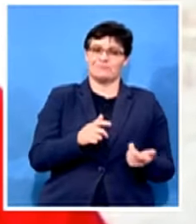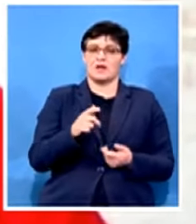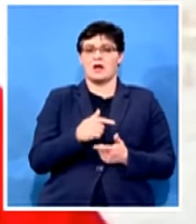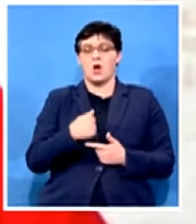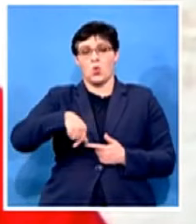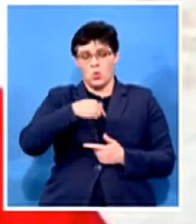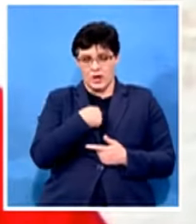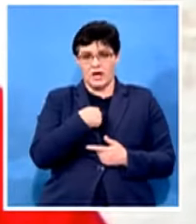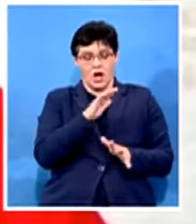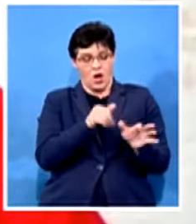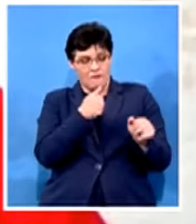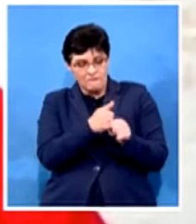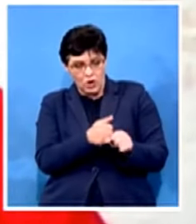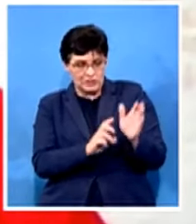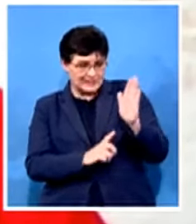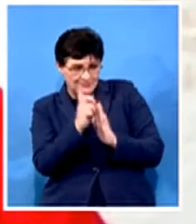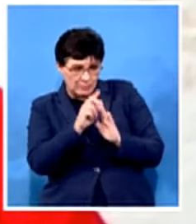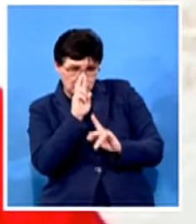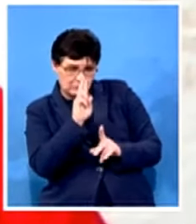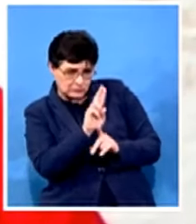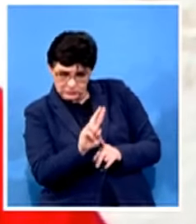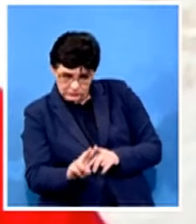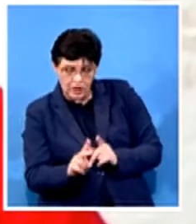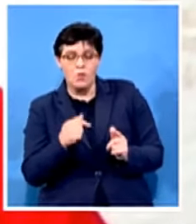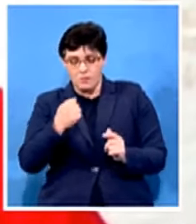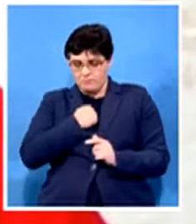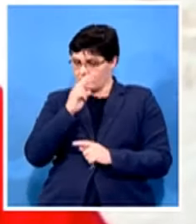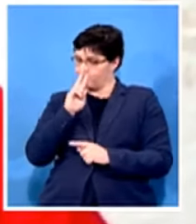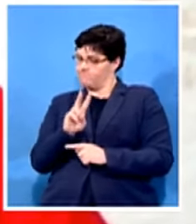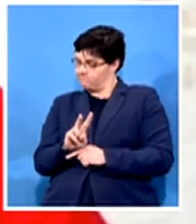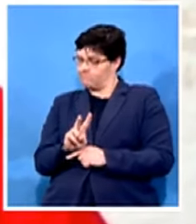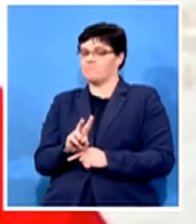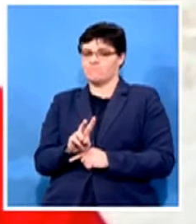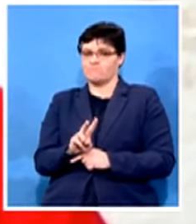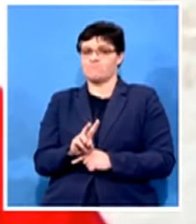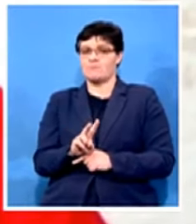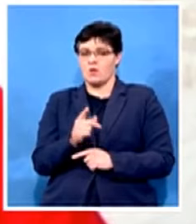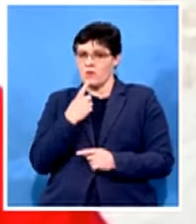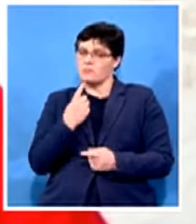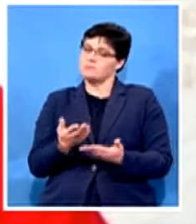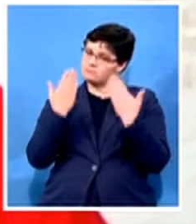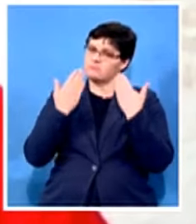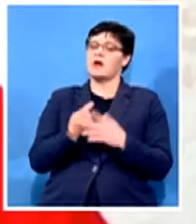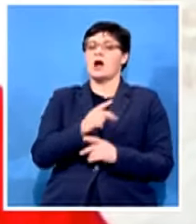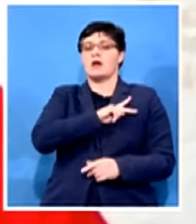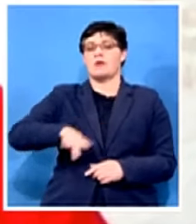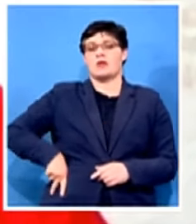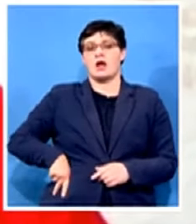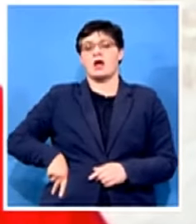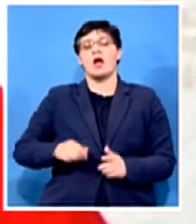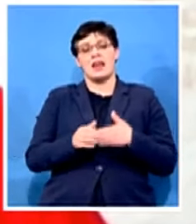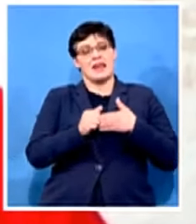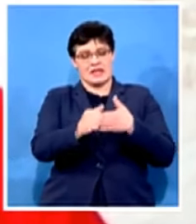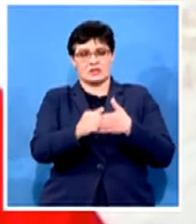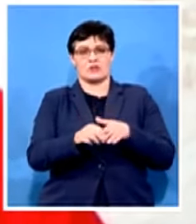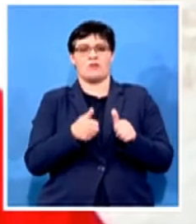we think our views are justified in calling for the premier to exercise leadership and stop tiptoeing around these